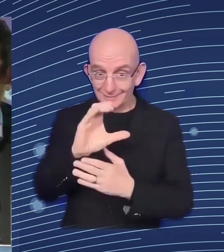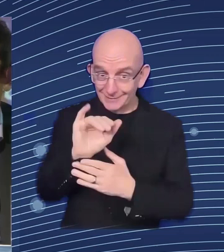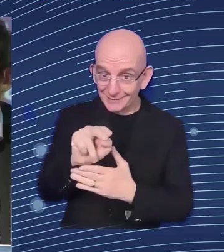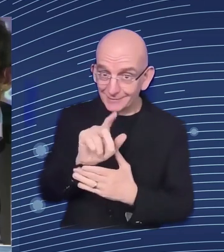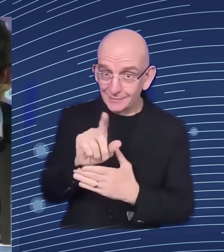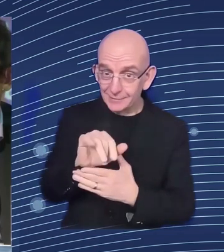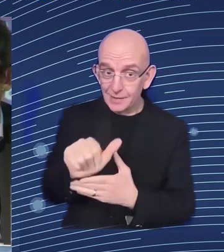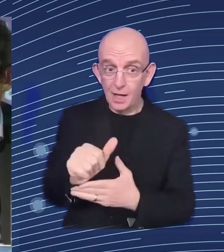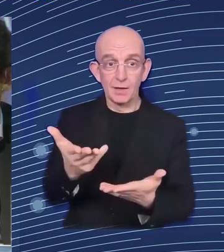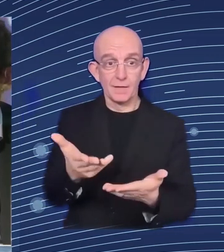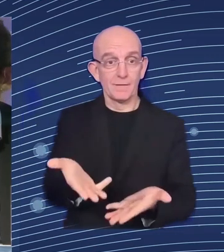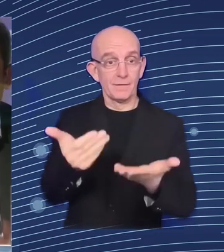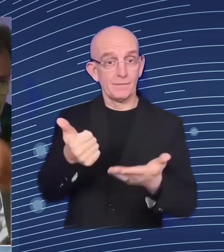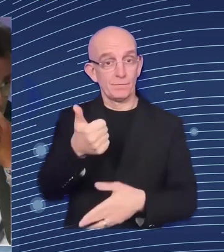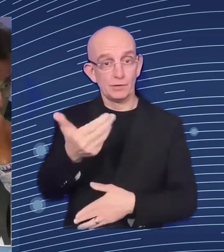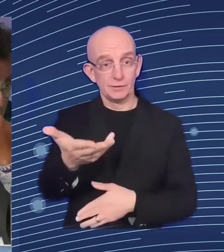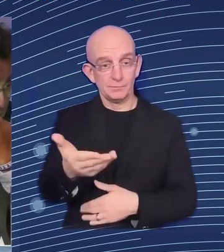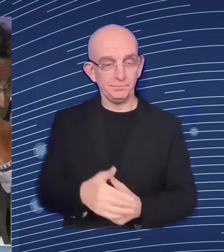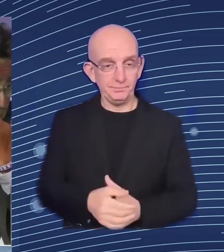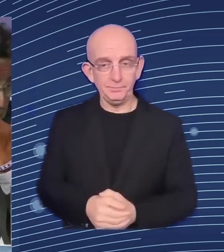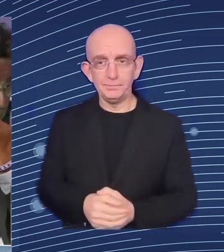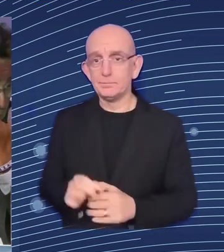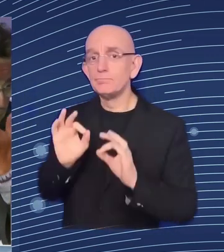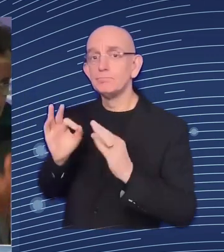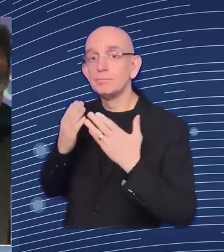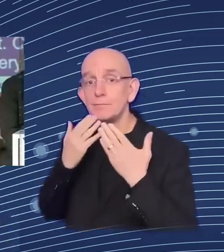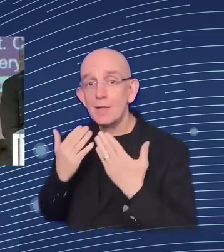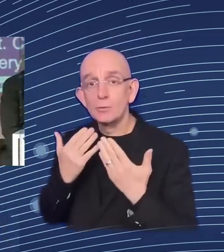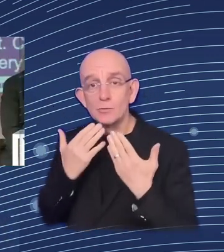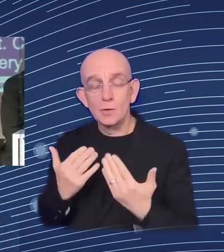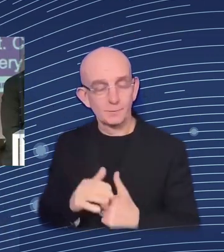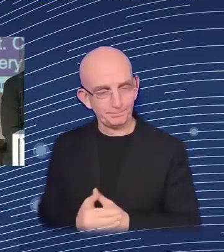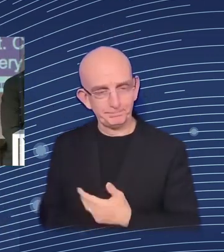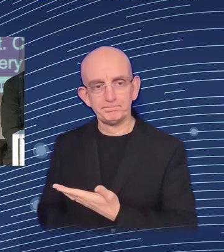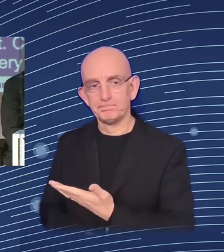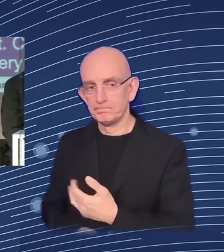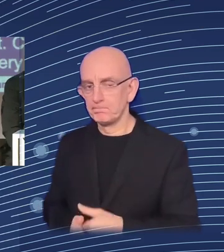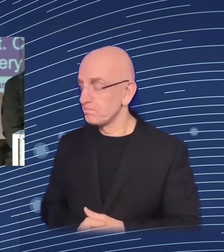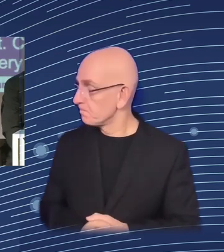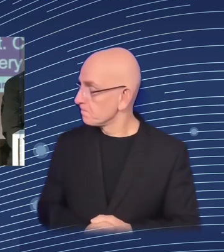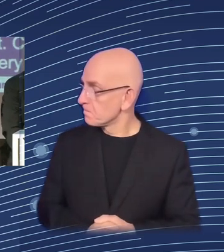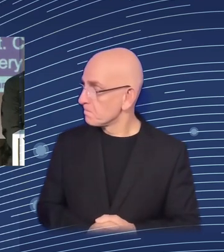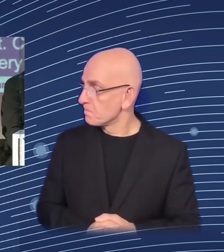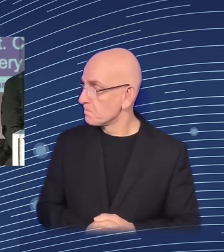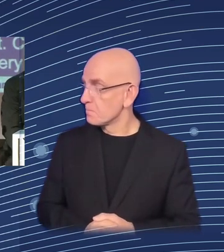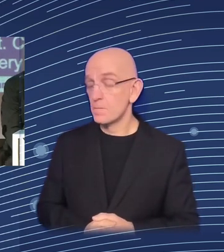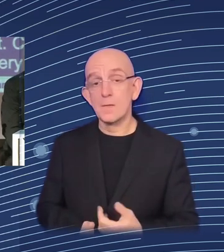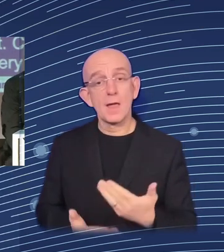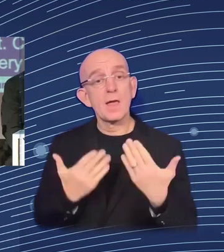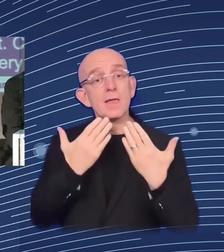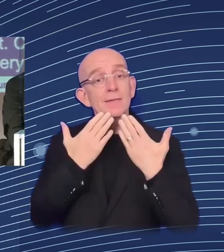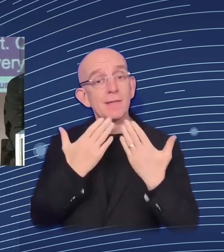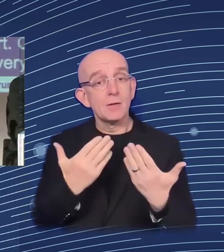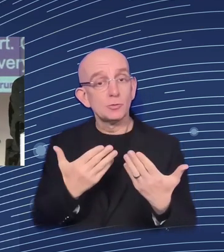So, thank you very much for inviting me because actually I took the opportunity to come here and to think